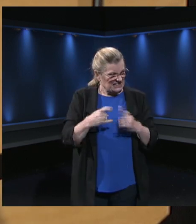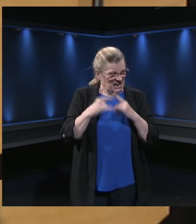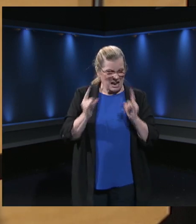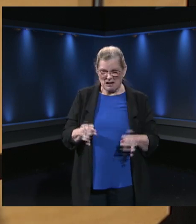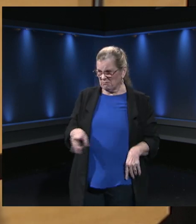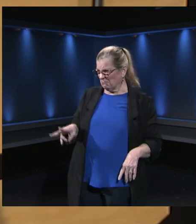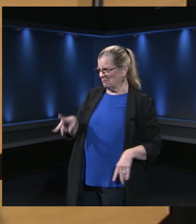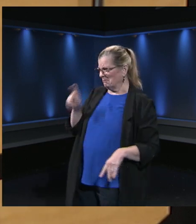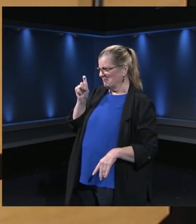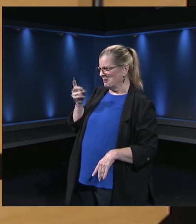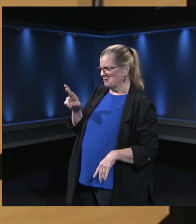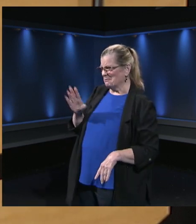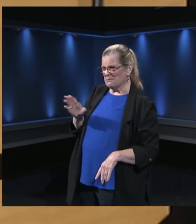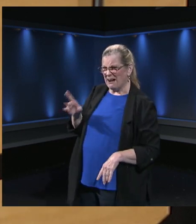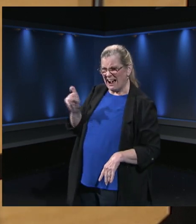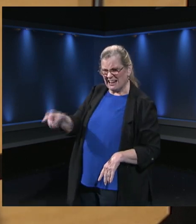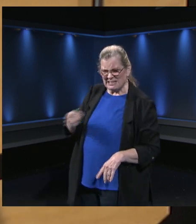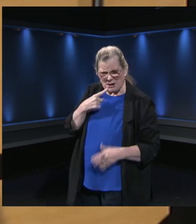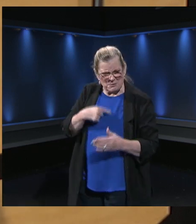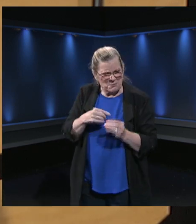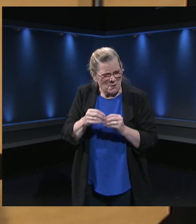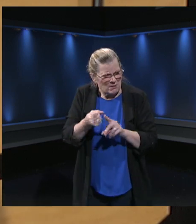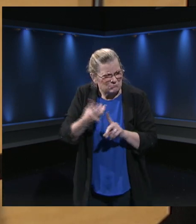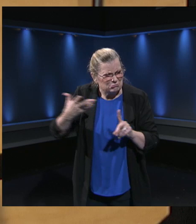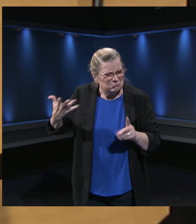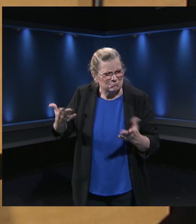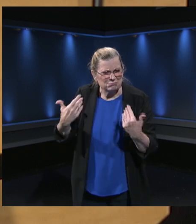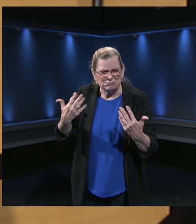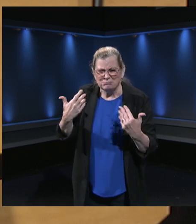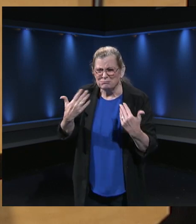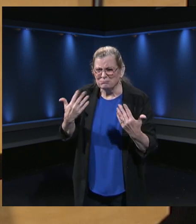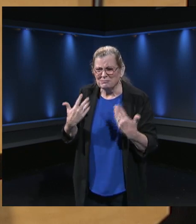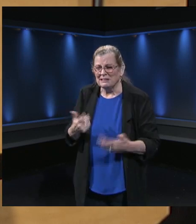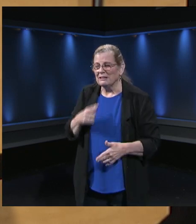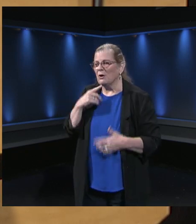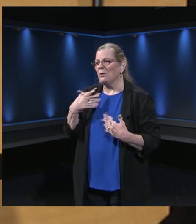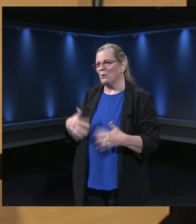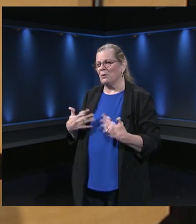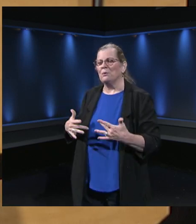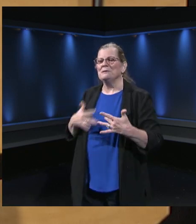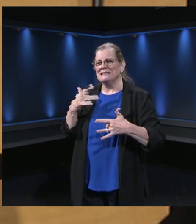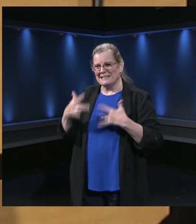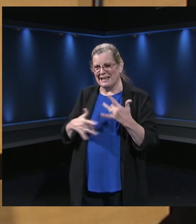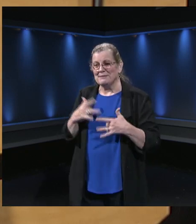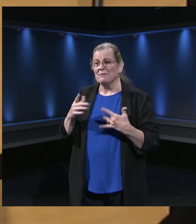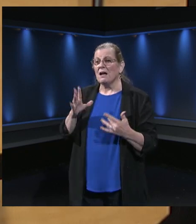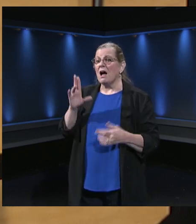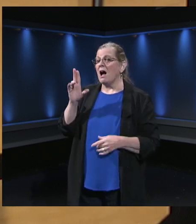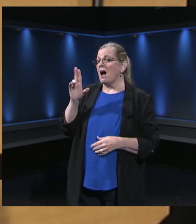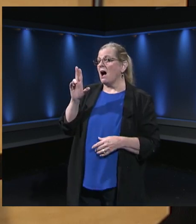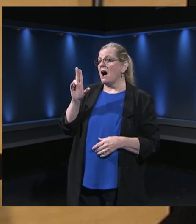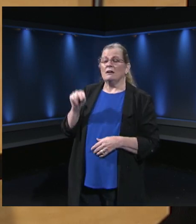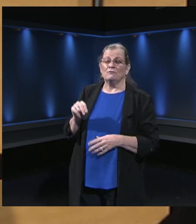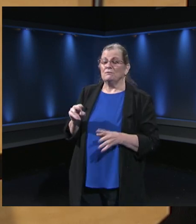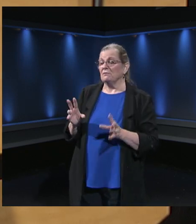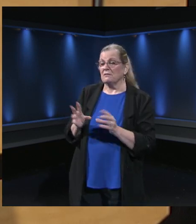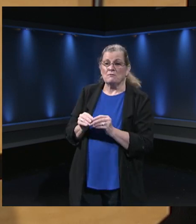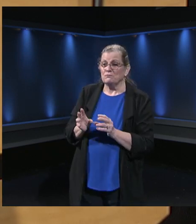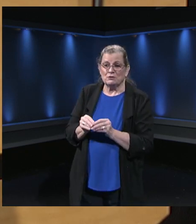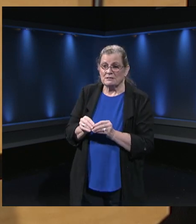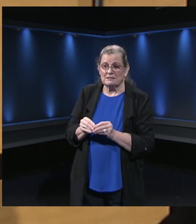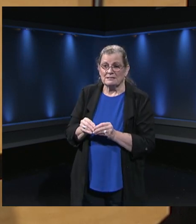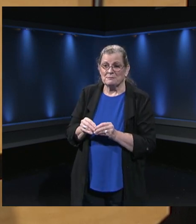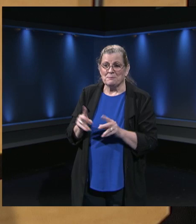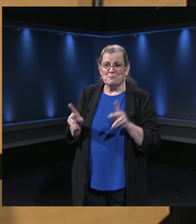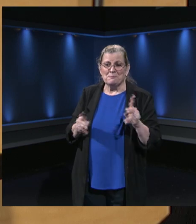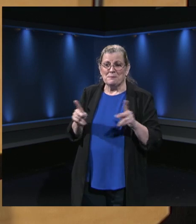Tell me about ed camp. very exciting. It's it's just a it's a perfect they call it an unconference and it's a it's an opportunity for teachers